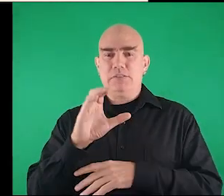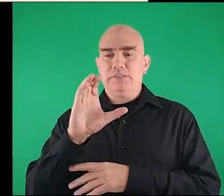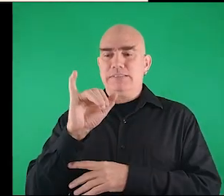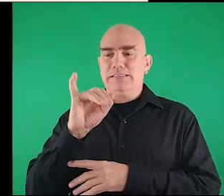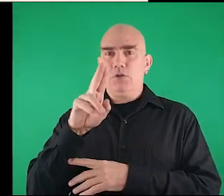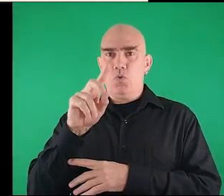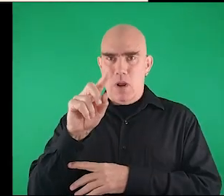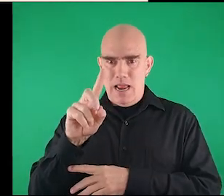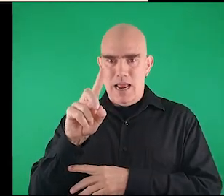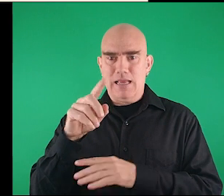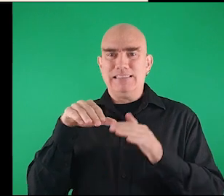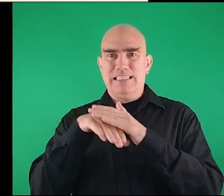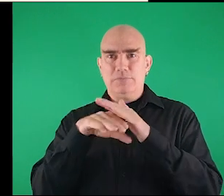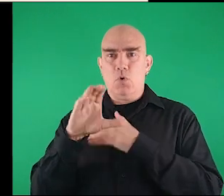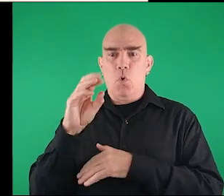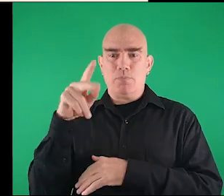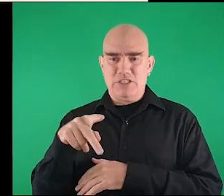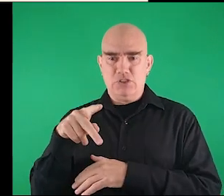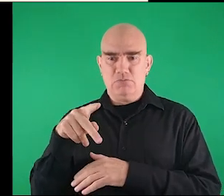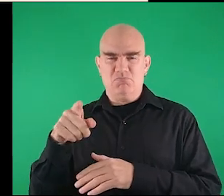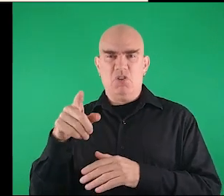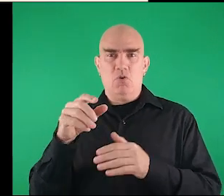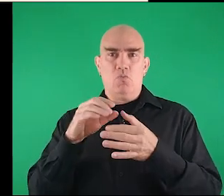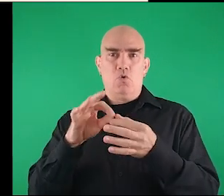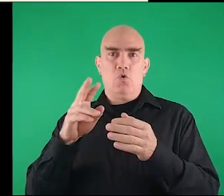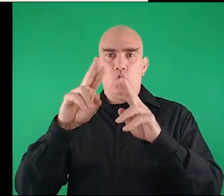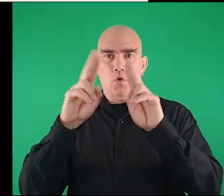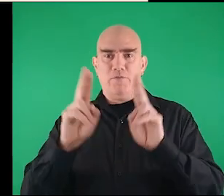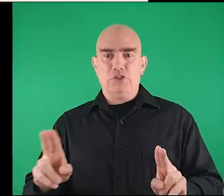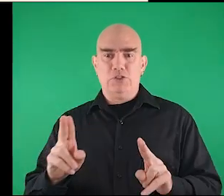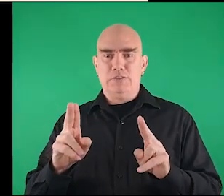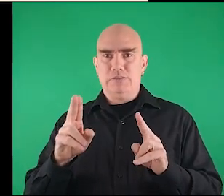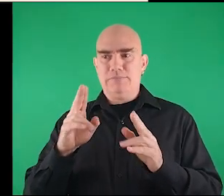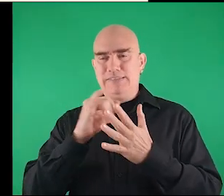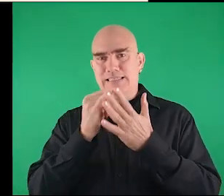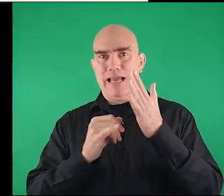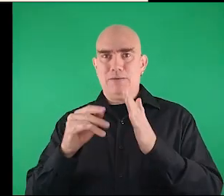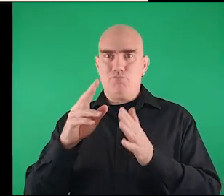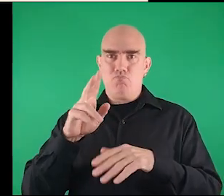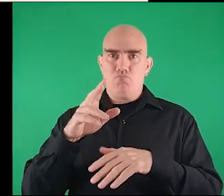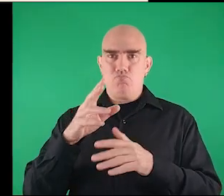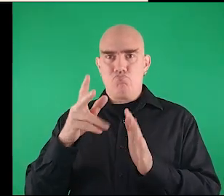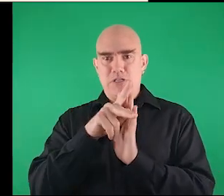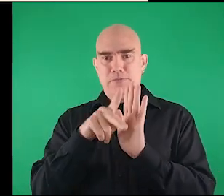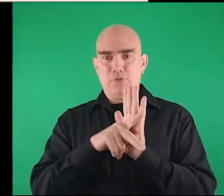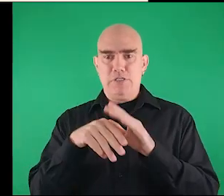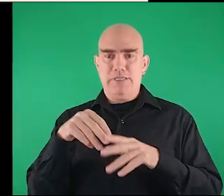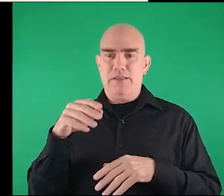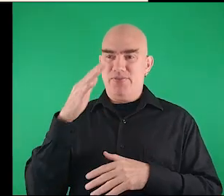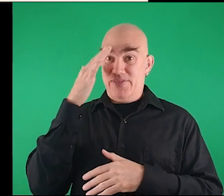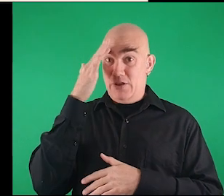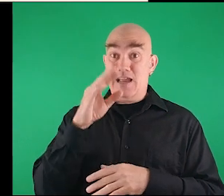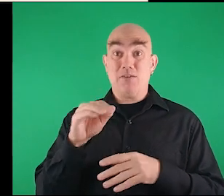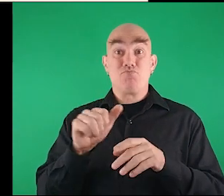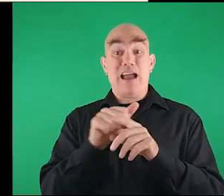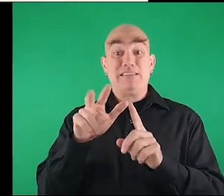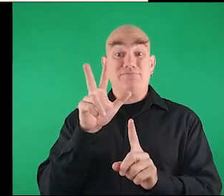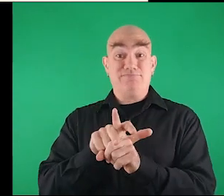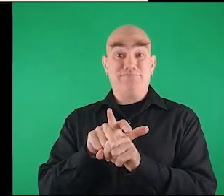Accessible Corporation on universal design principles and theory